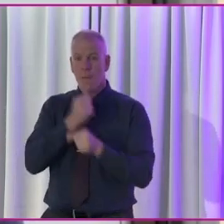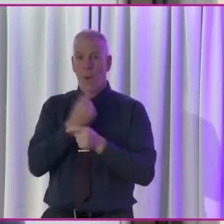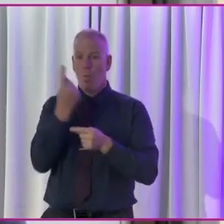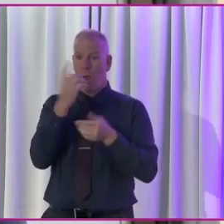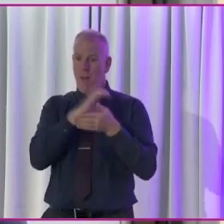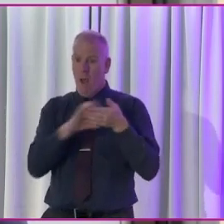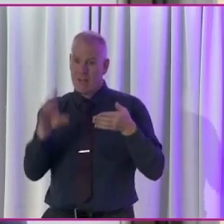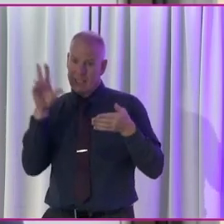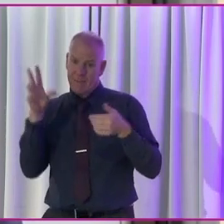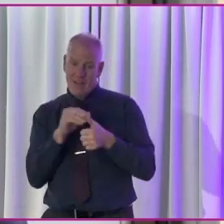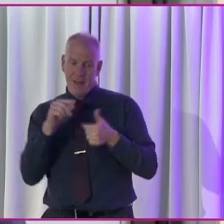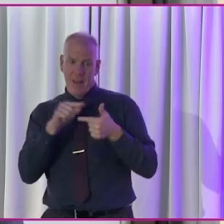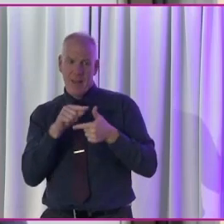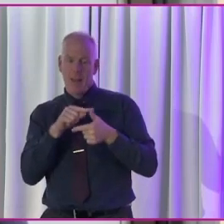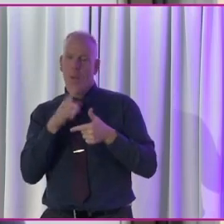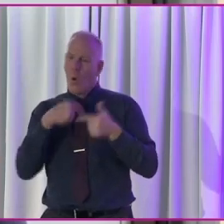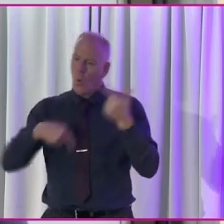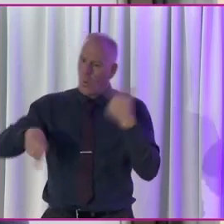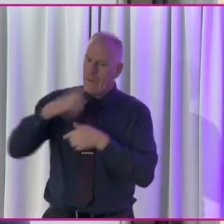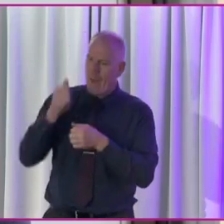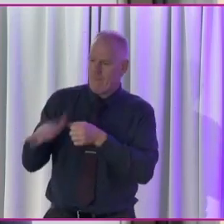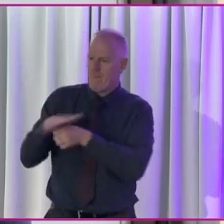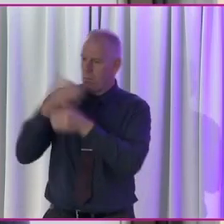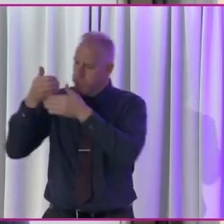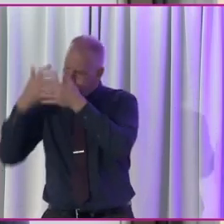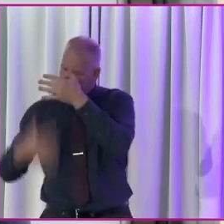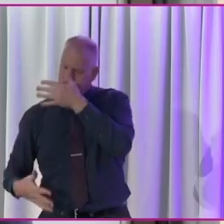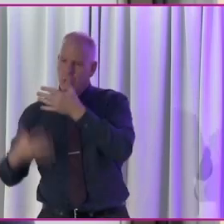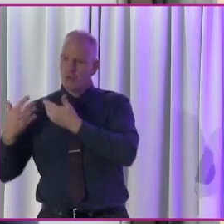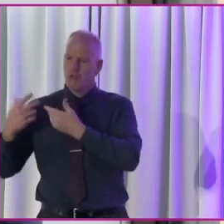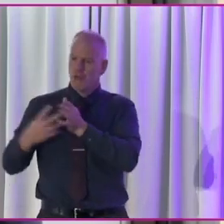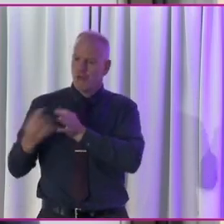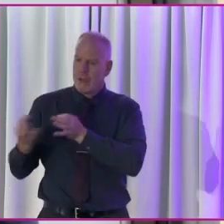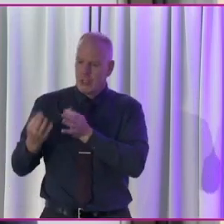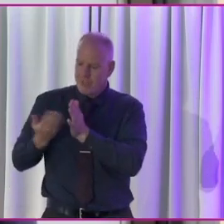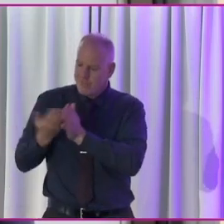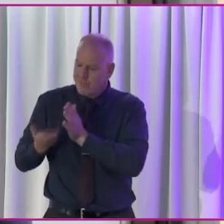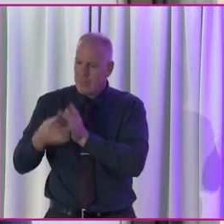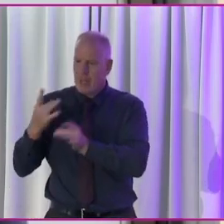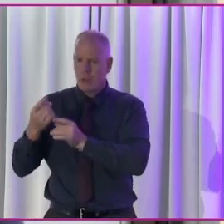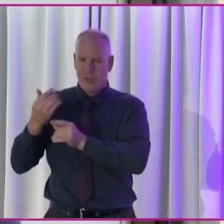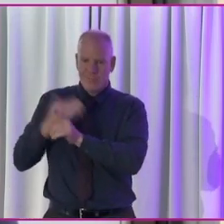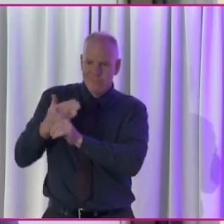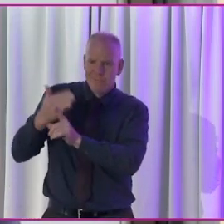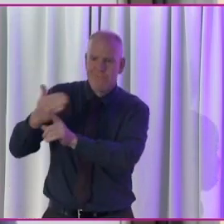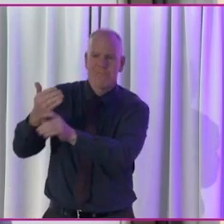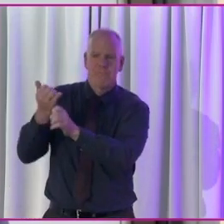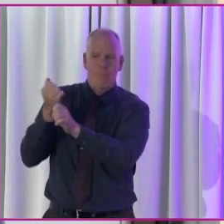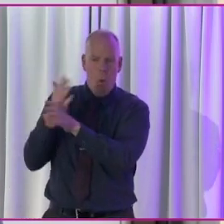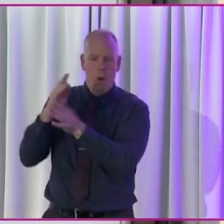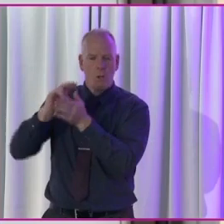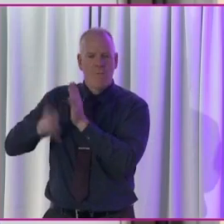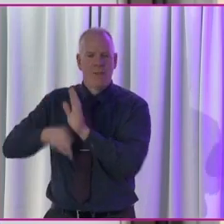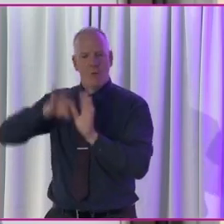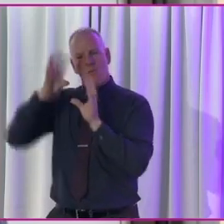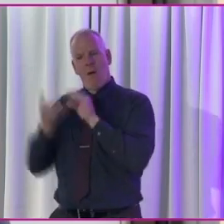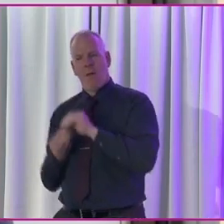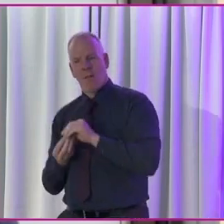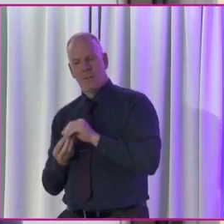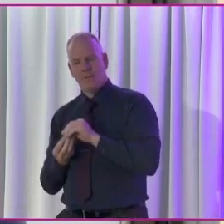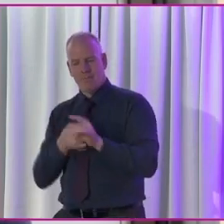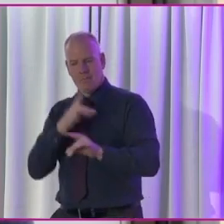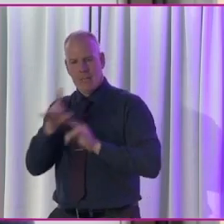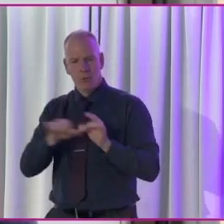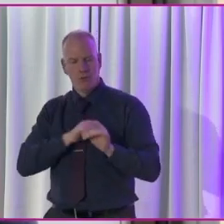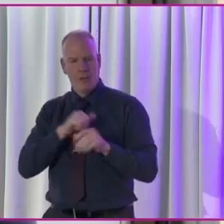article of the Convention, but we are tasked with developing a strategy that ensures continuous advancement of the Convention as a whole. To